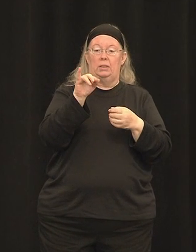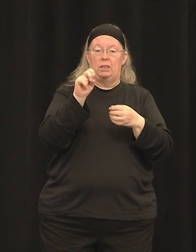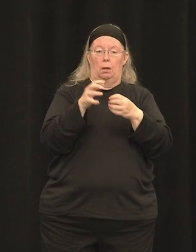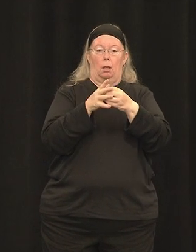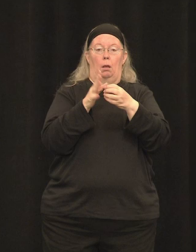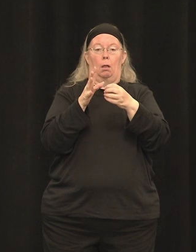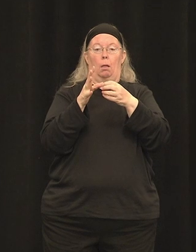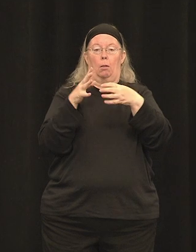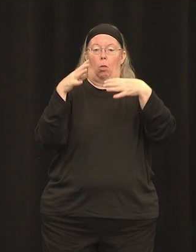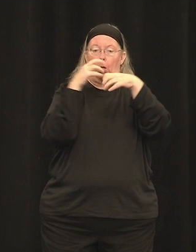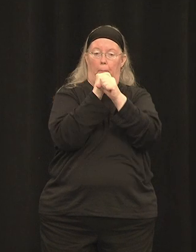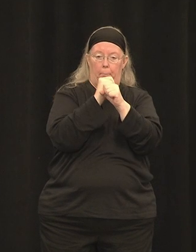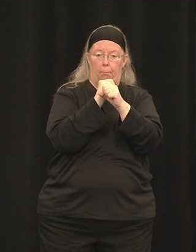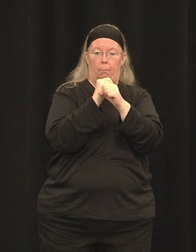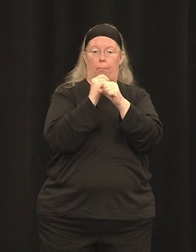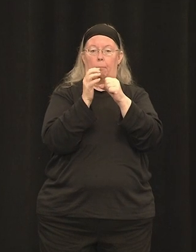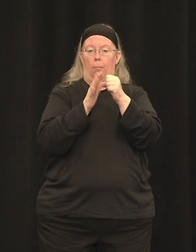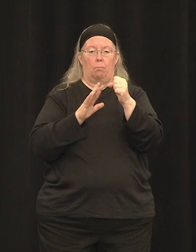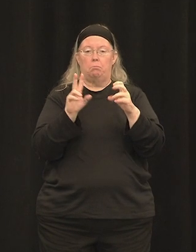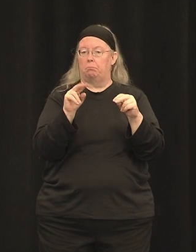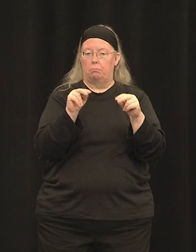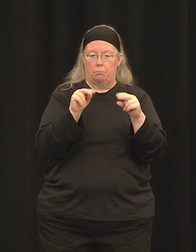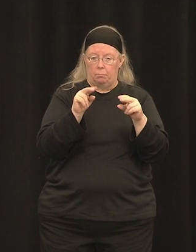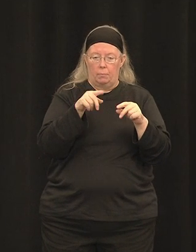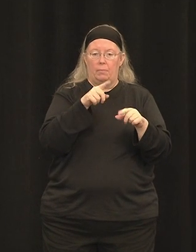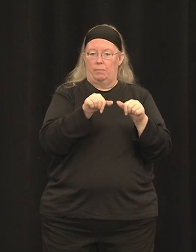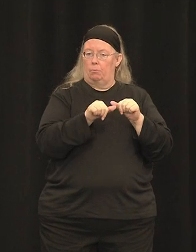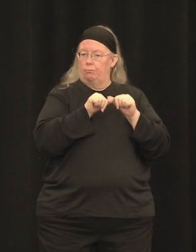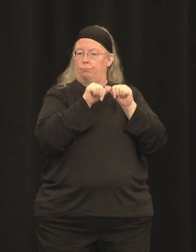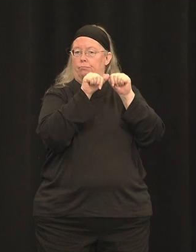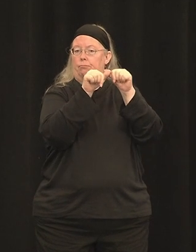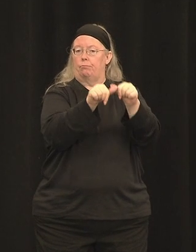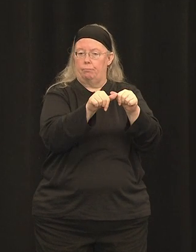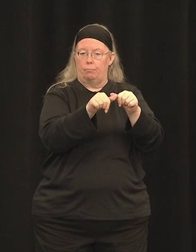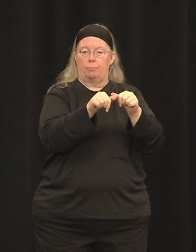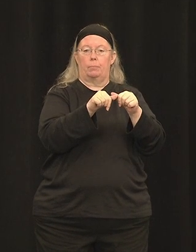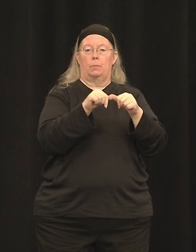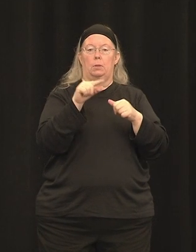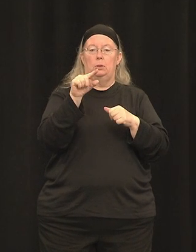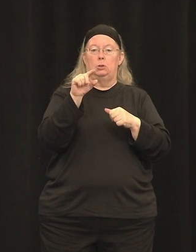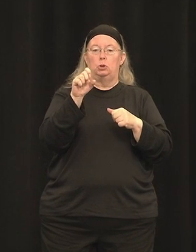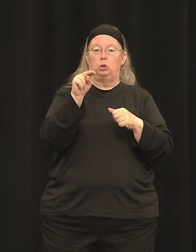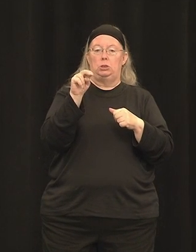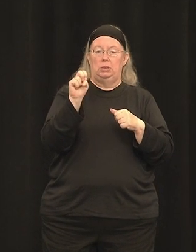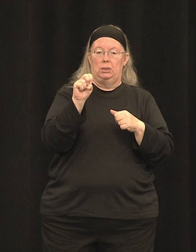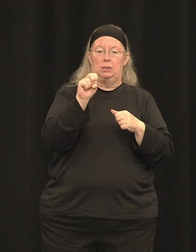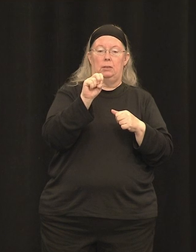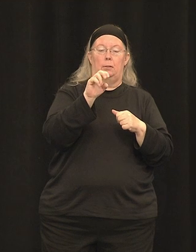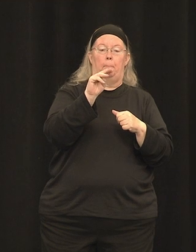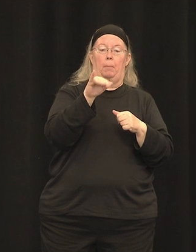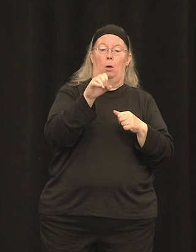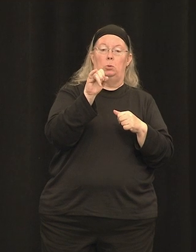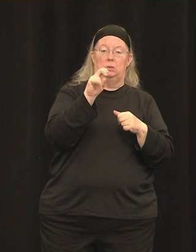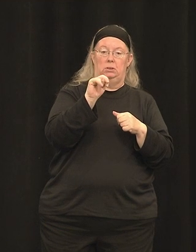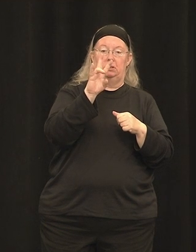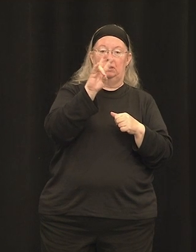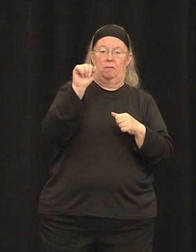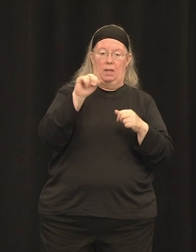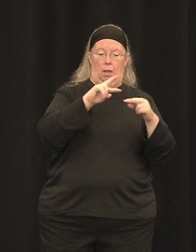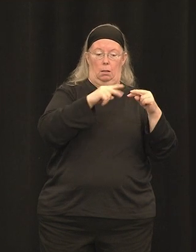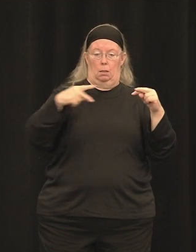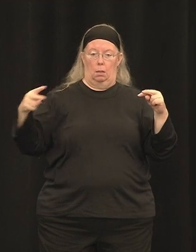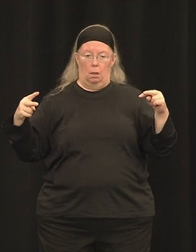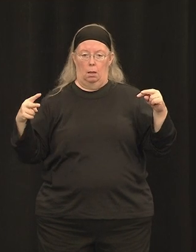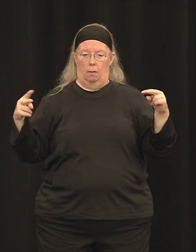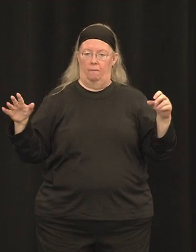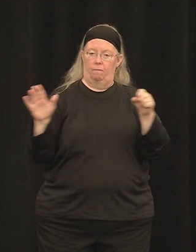7a at physiologically relevant levels in a clinically relevant species. We see that it's localized to the photoreceptors, which is